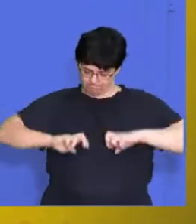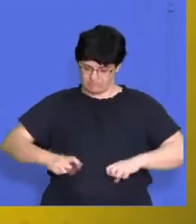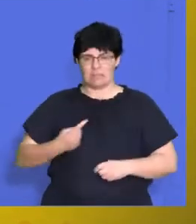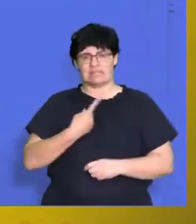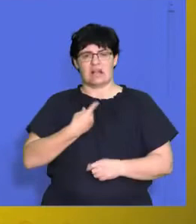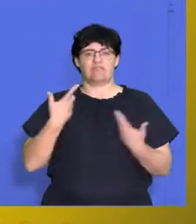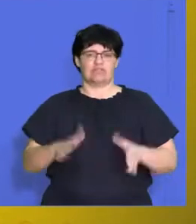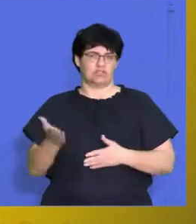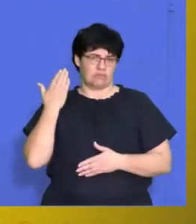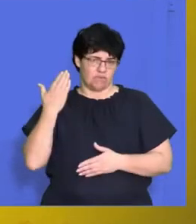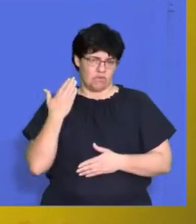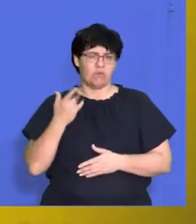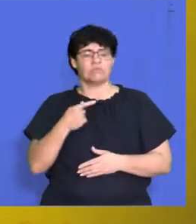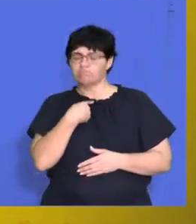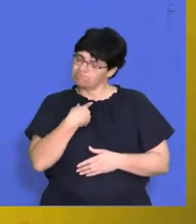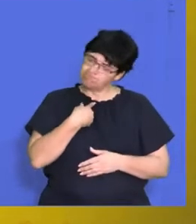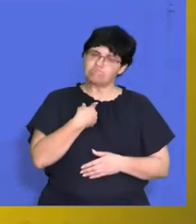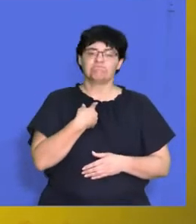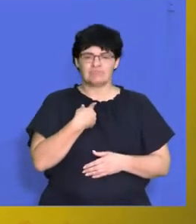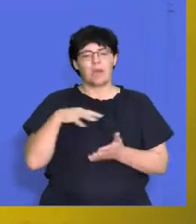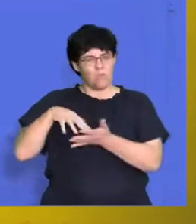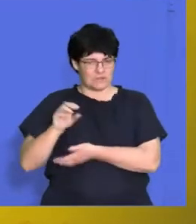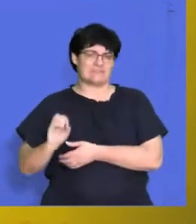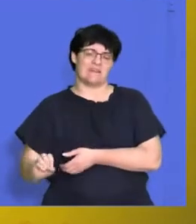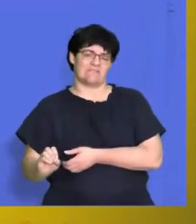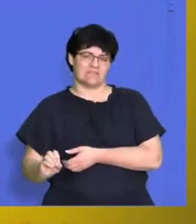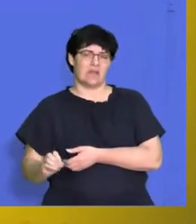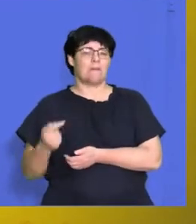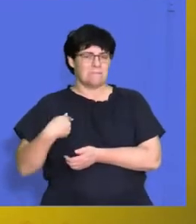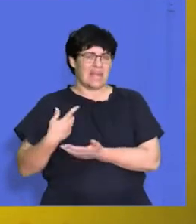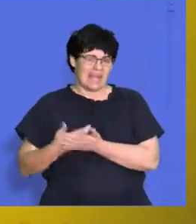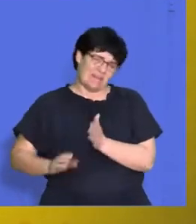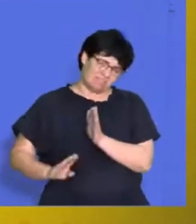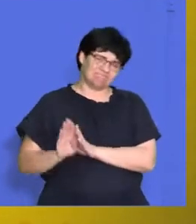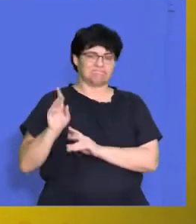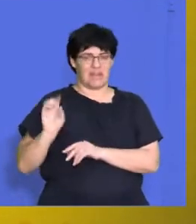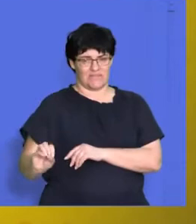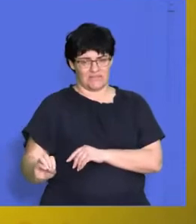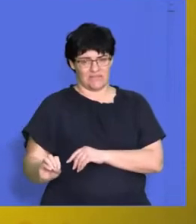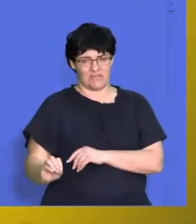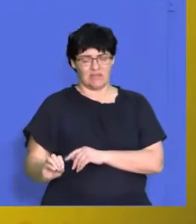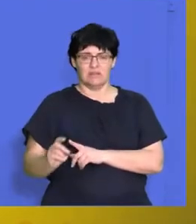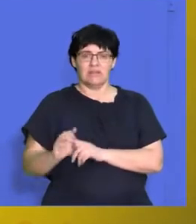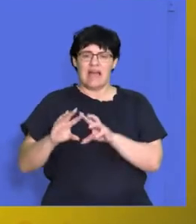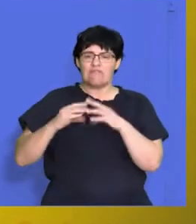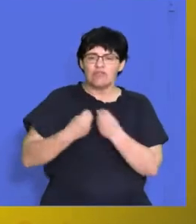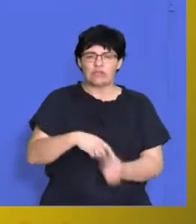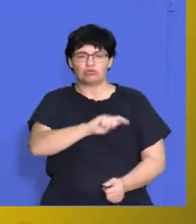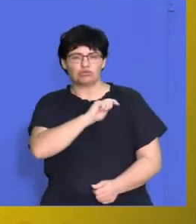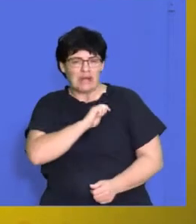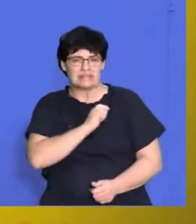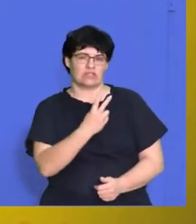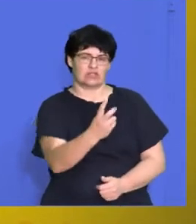and that you're able to actually say, right, this is my weakness, this is where I can be better at. And that just brings that whole trust